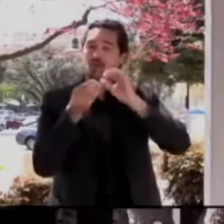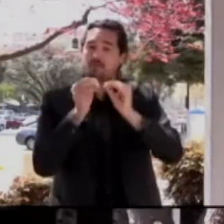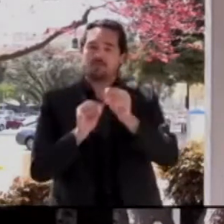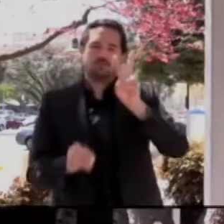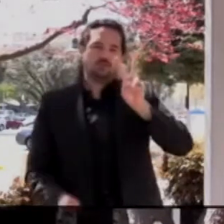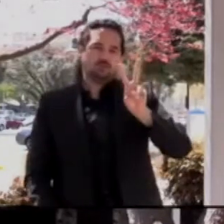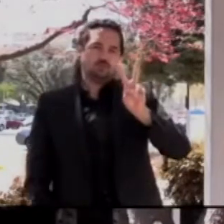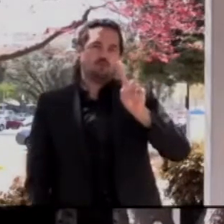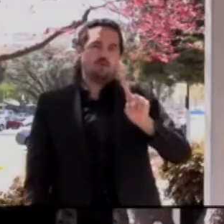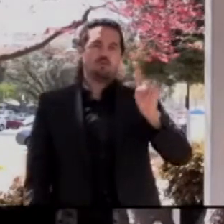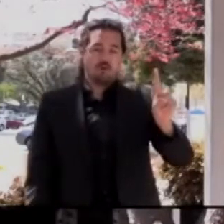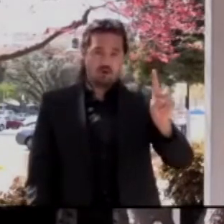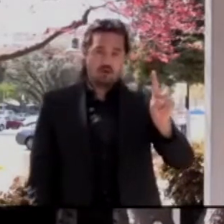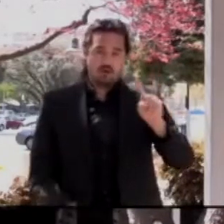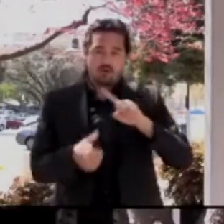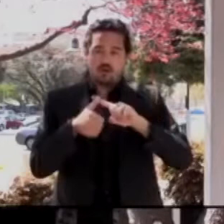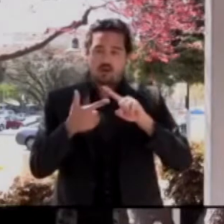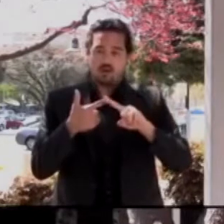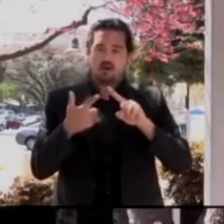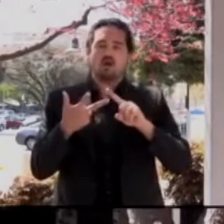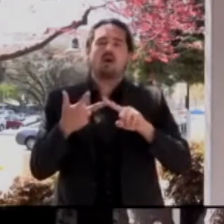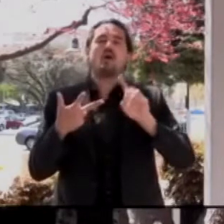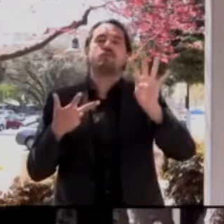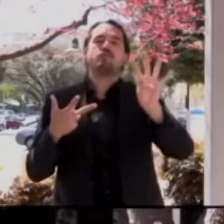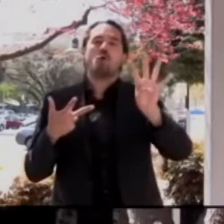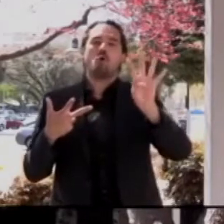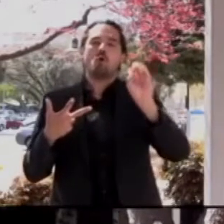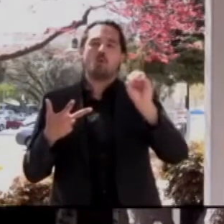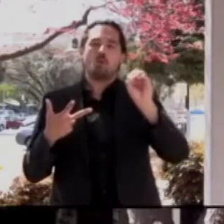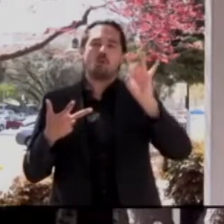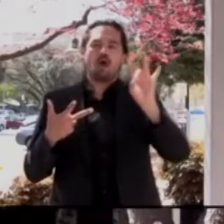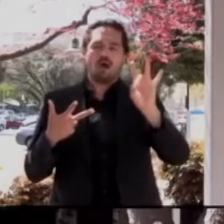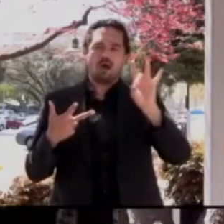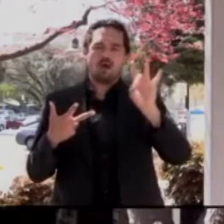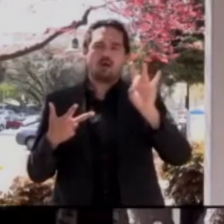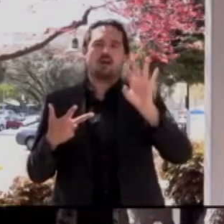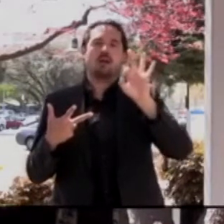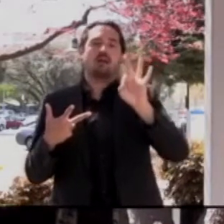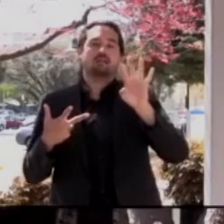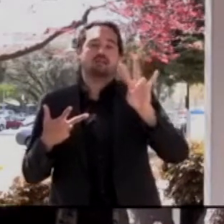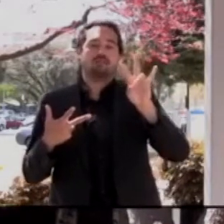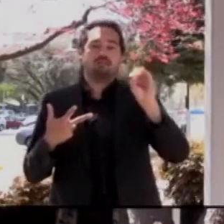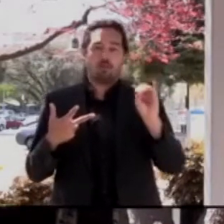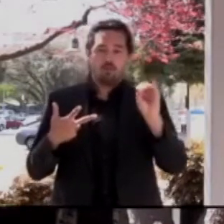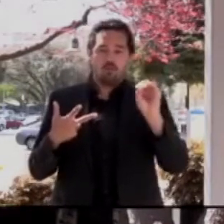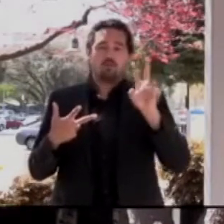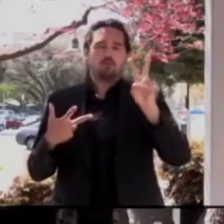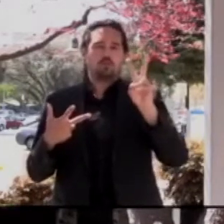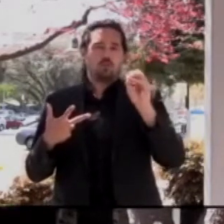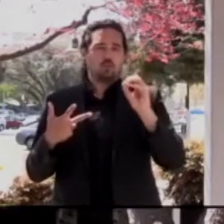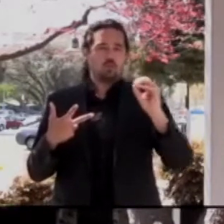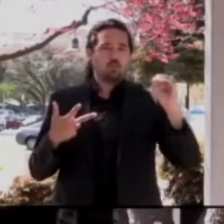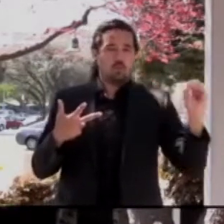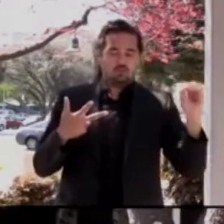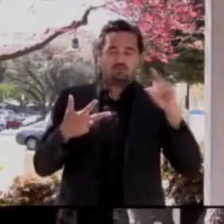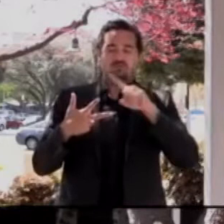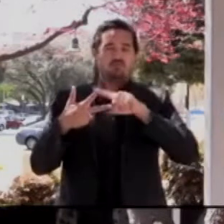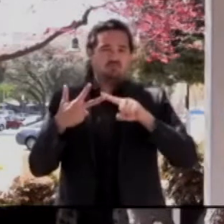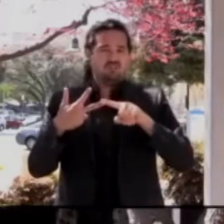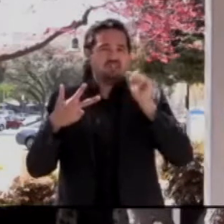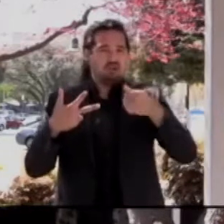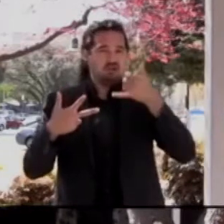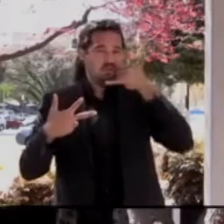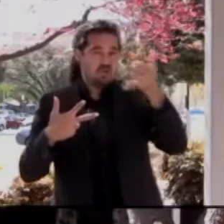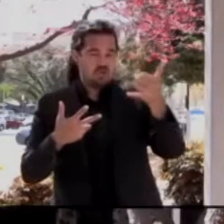-970-2000. Please note that wait times may be longer than usual over the next few days due to the expansion